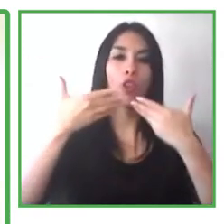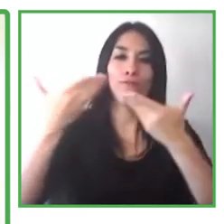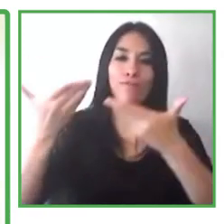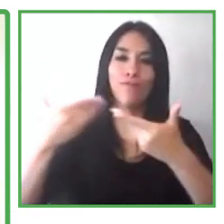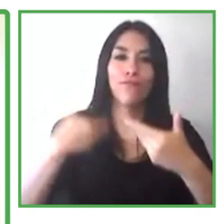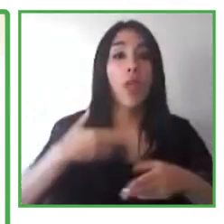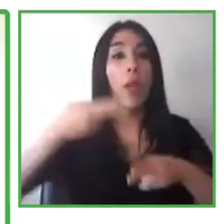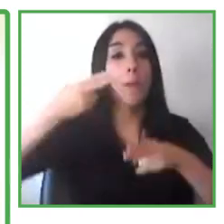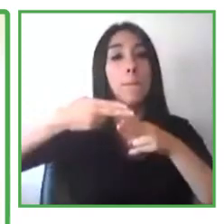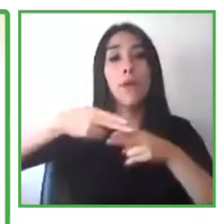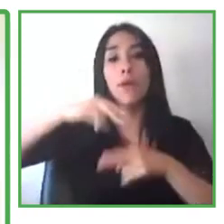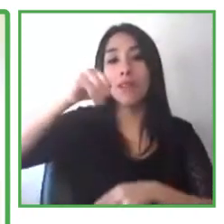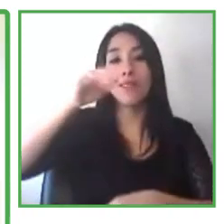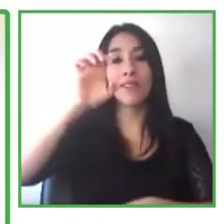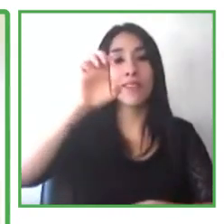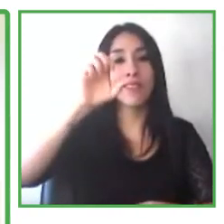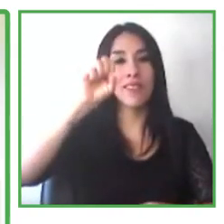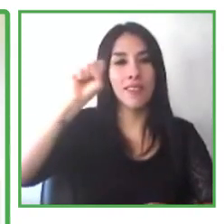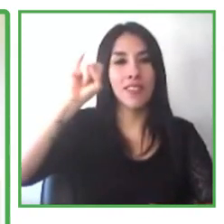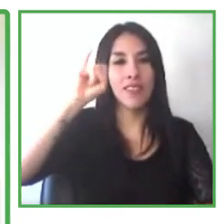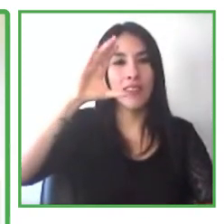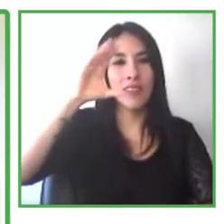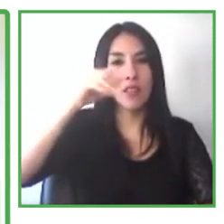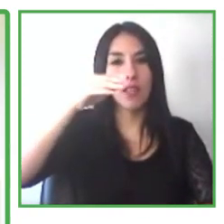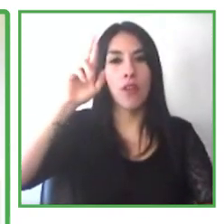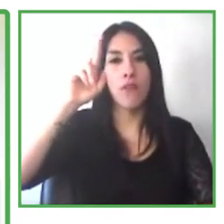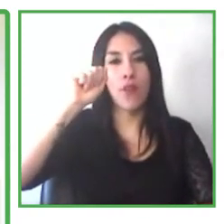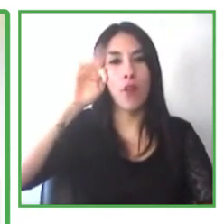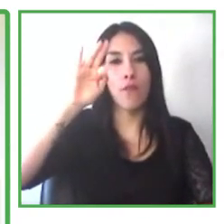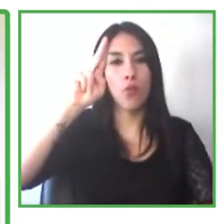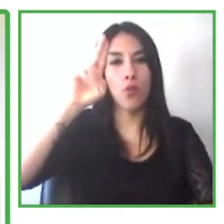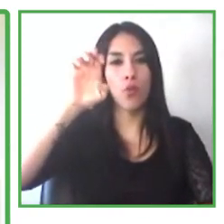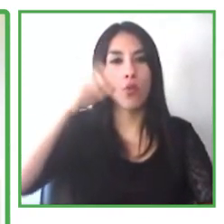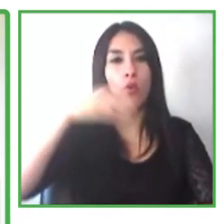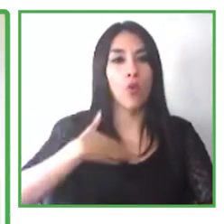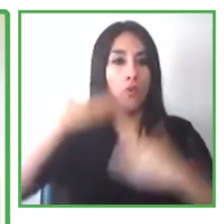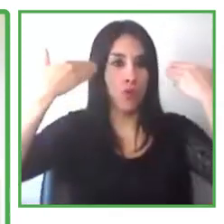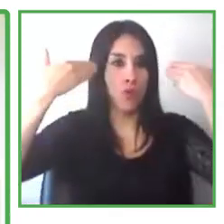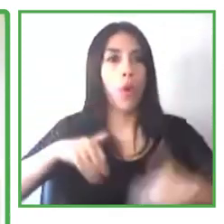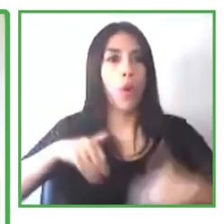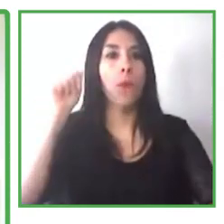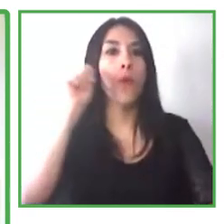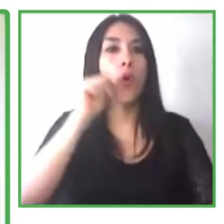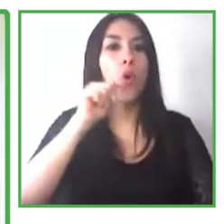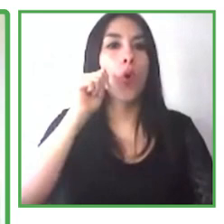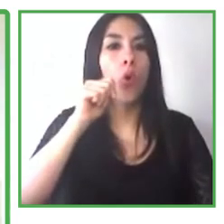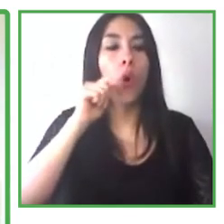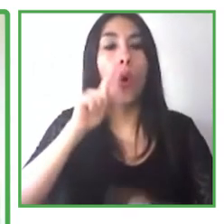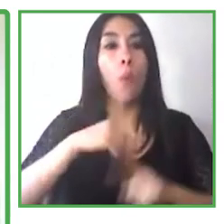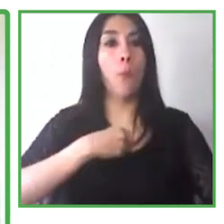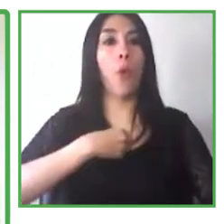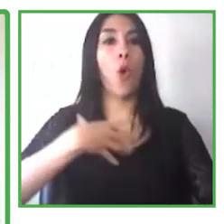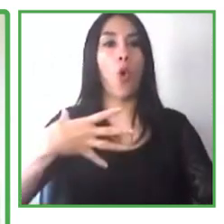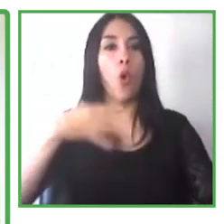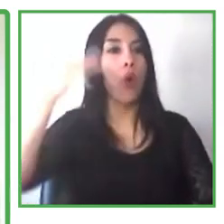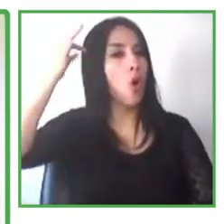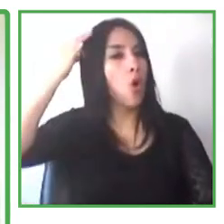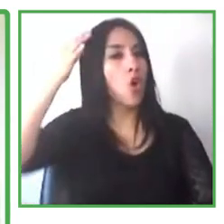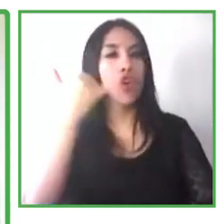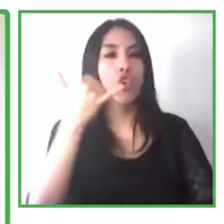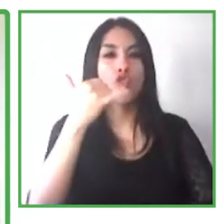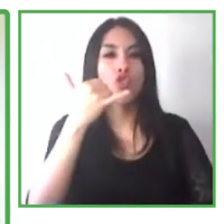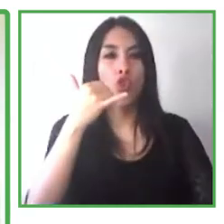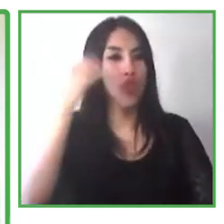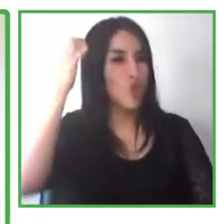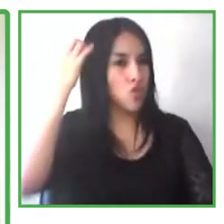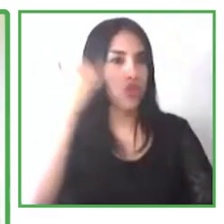It's tied back today. I'm here in my home office with a dark wall behind me. Just behind my head, there's just a sliver of my